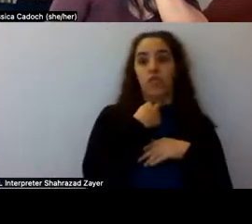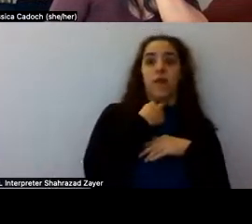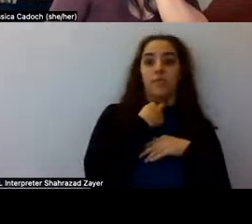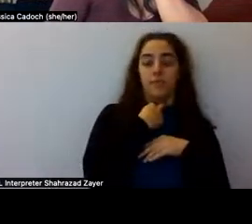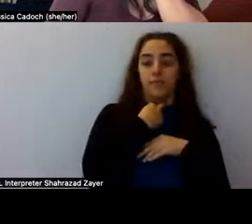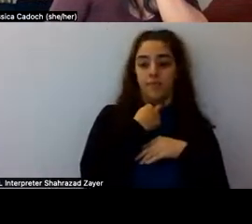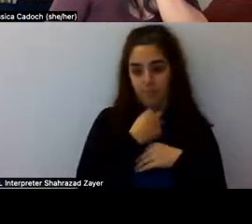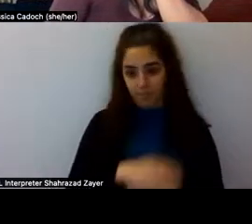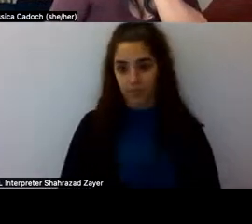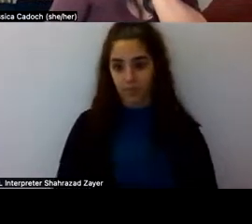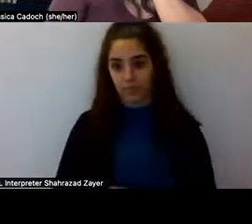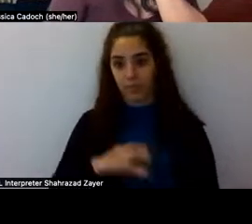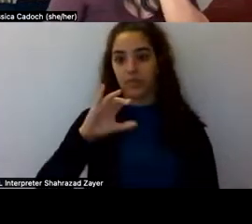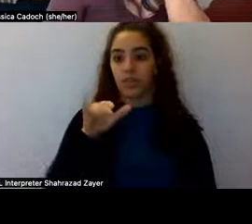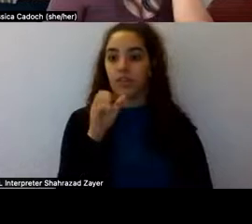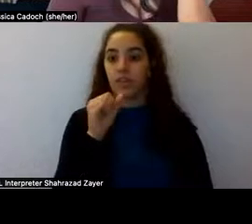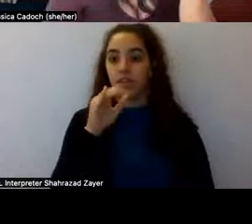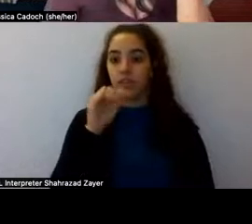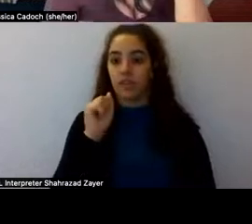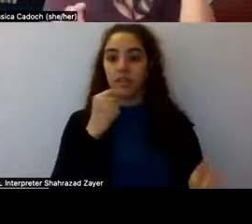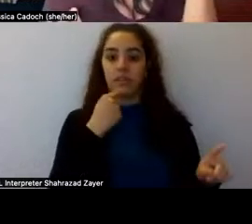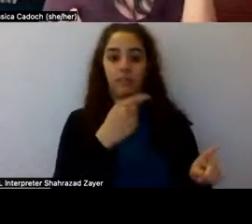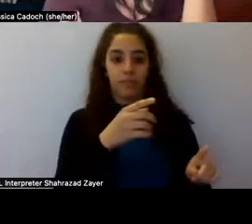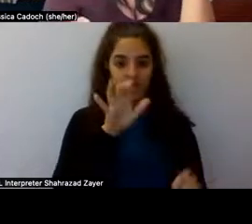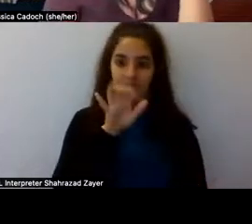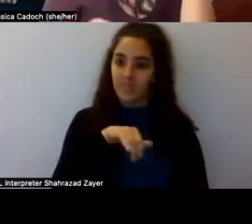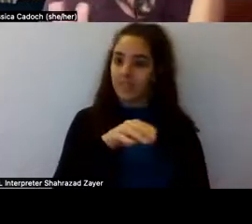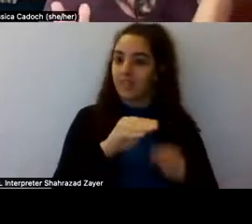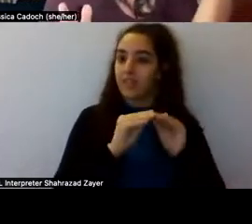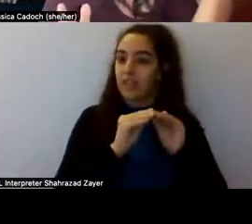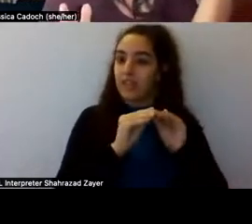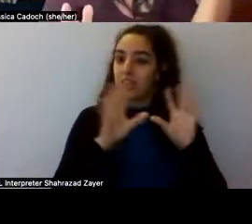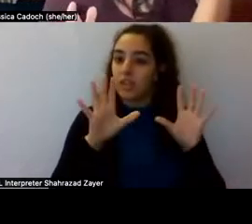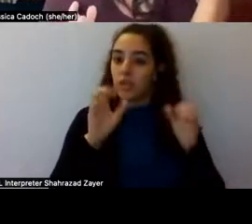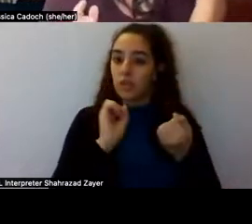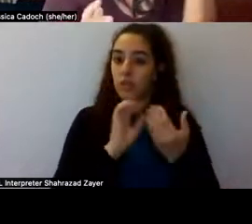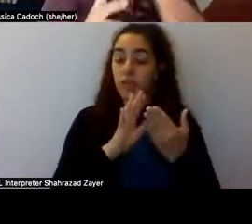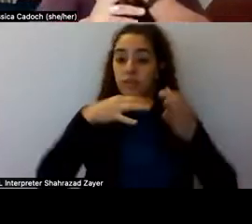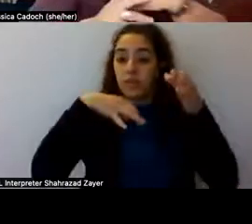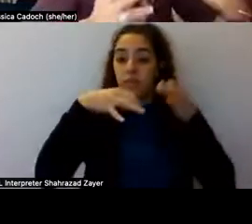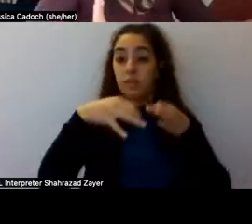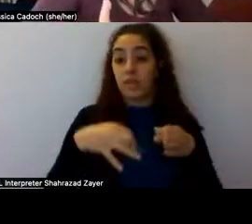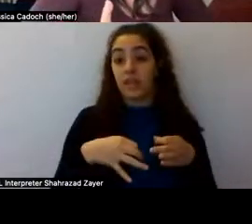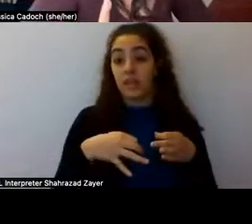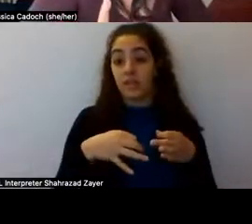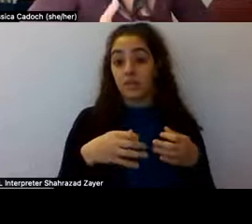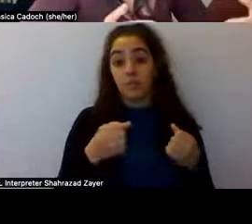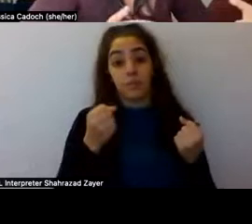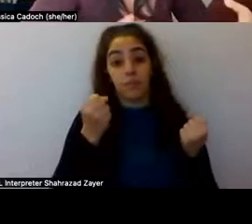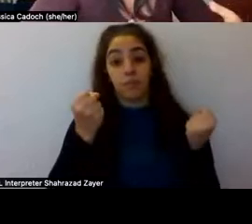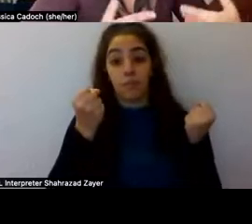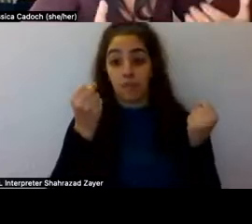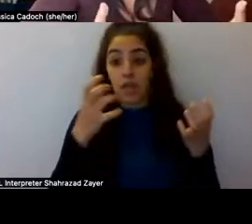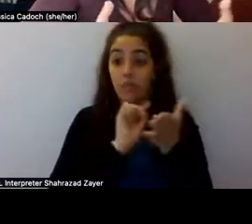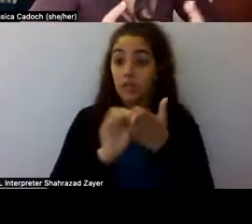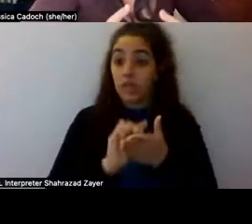Great. So that is a very kind of clear way of explaining a lot of the research that